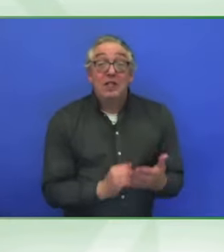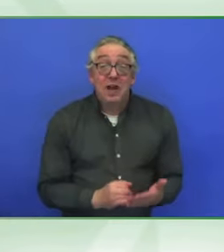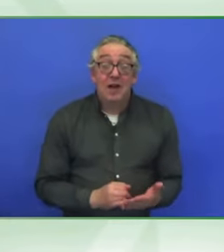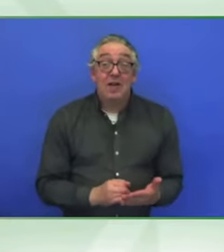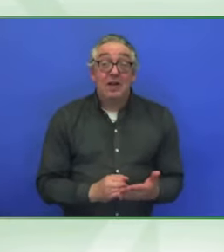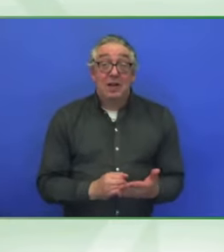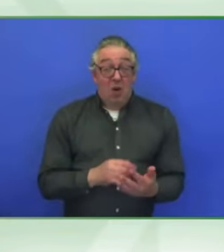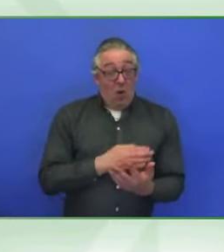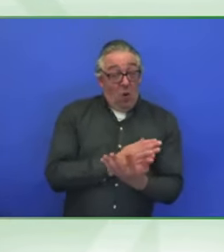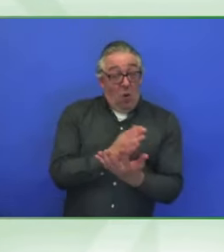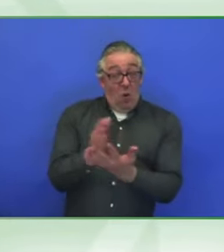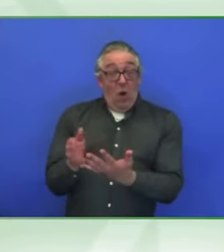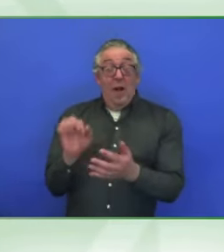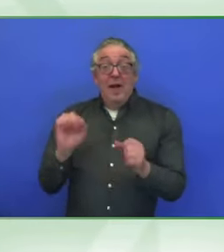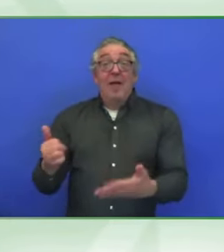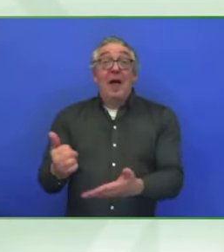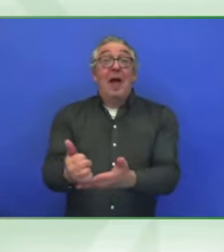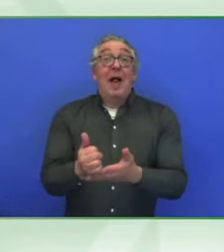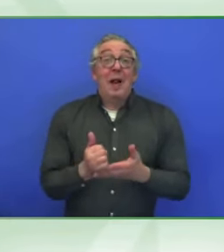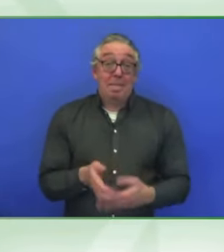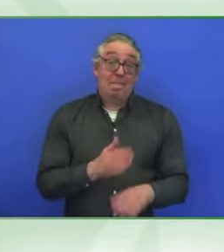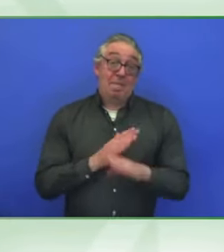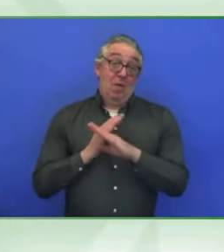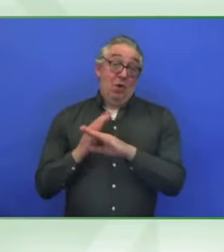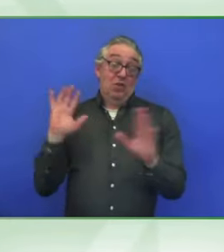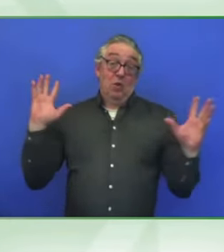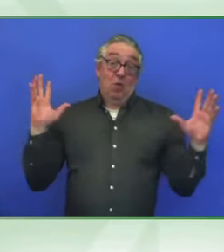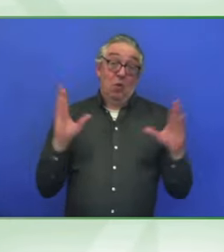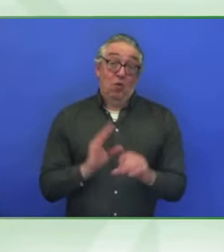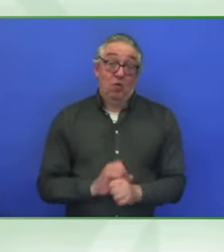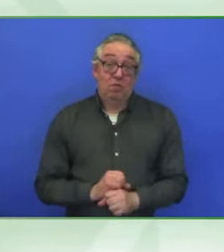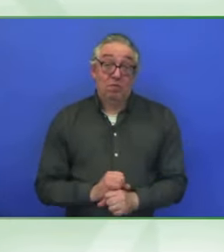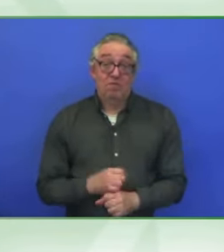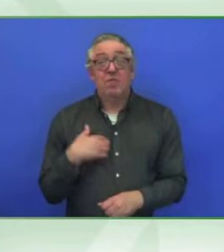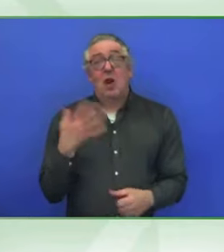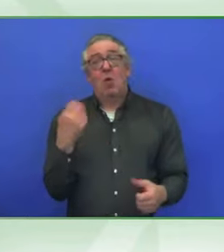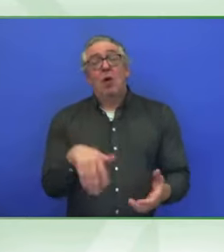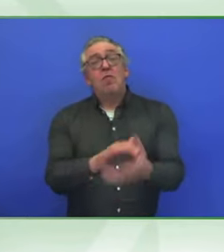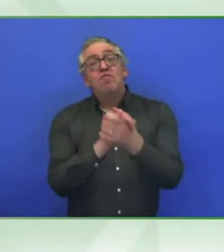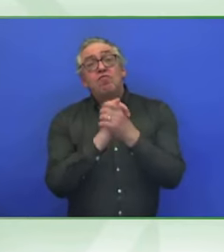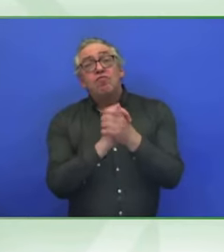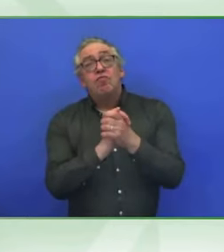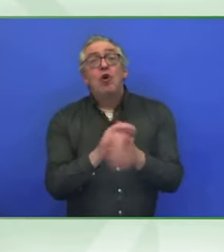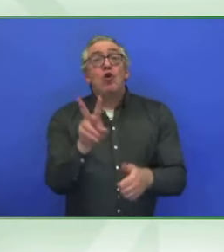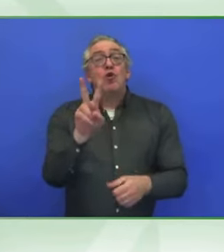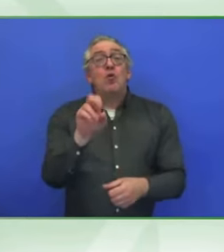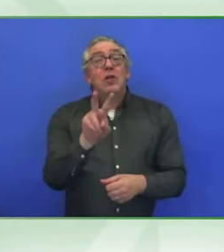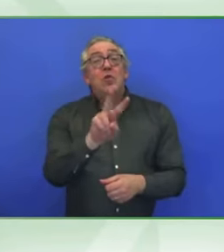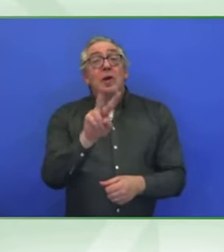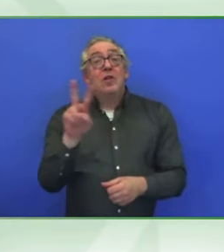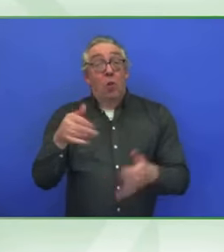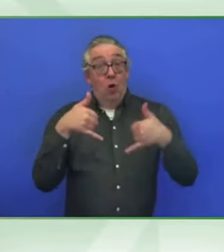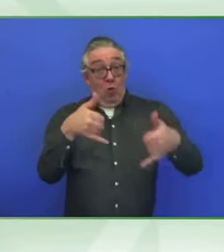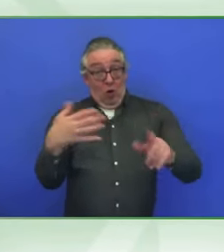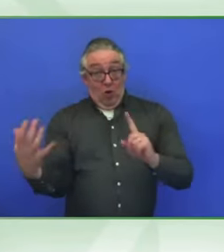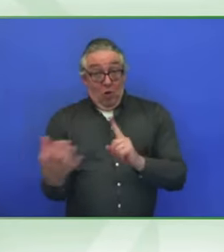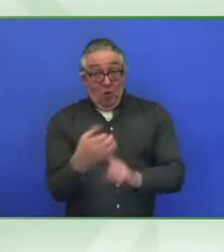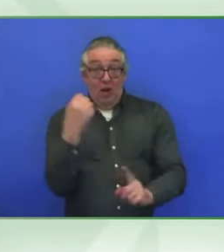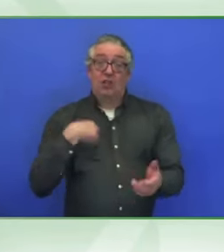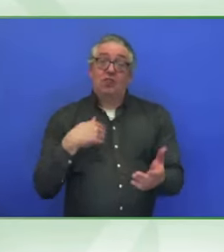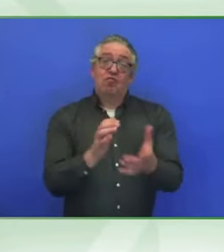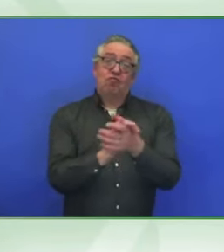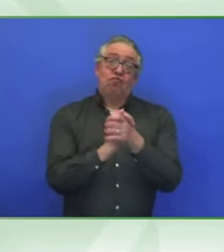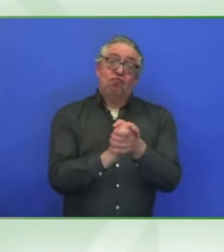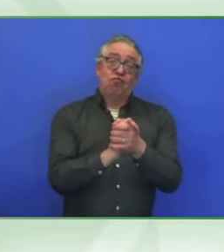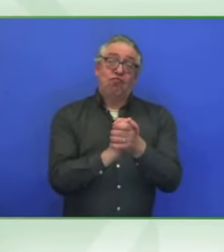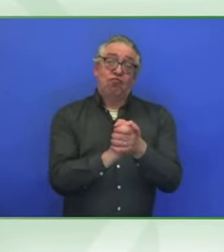I also look forward to congratulating the 2022 awardees for their work toward inclusion, accessibility for all,